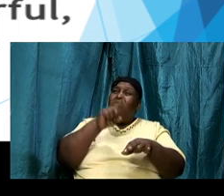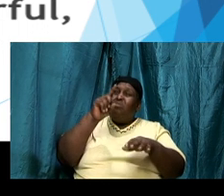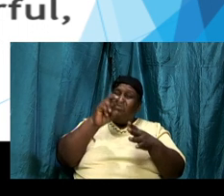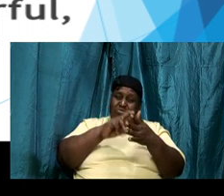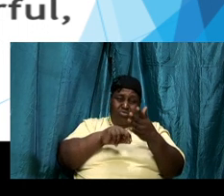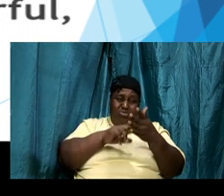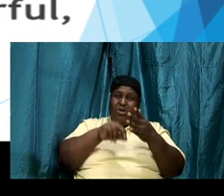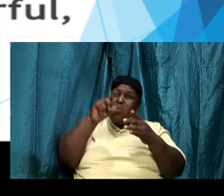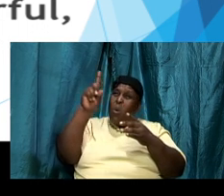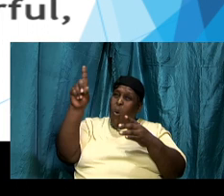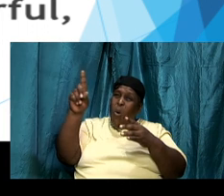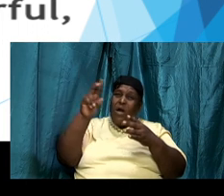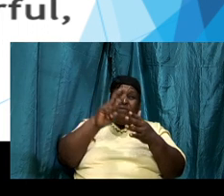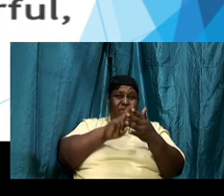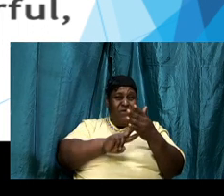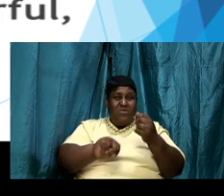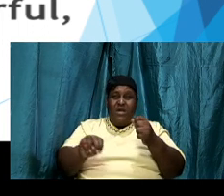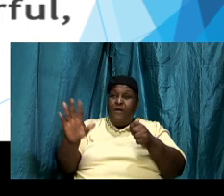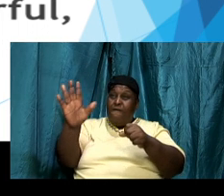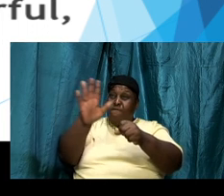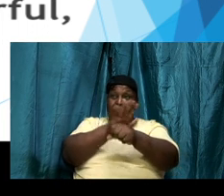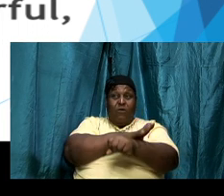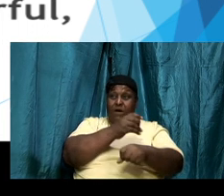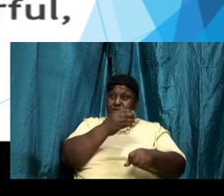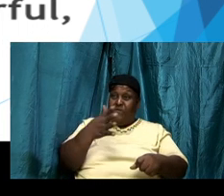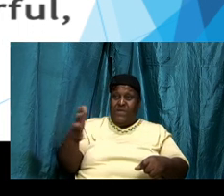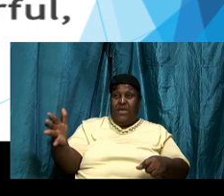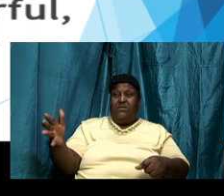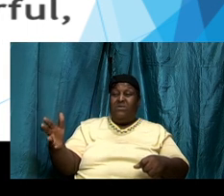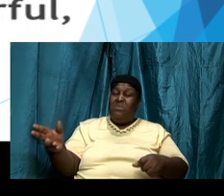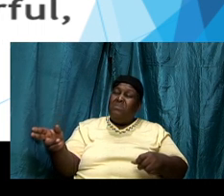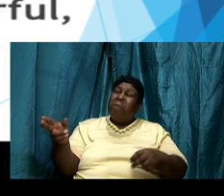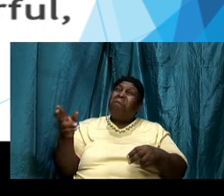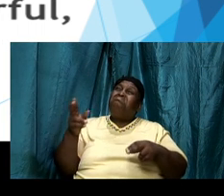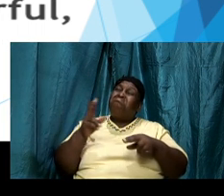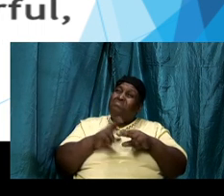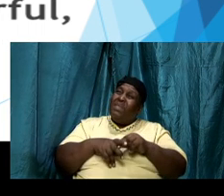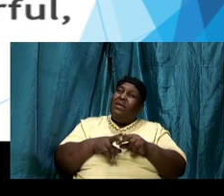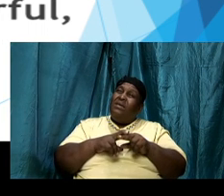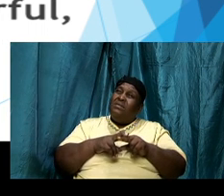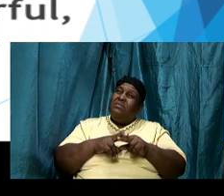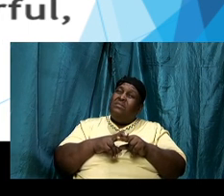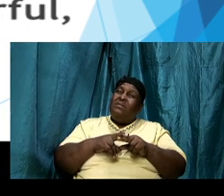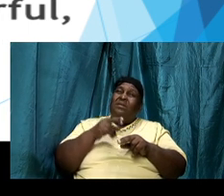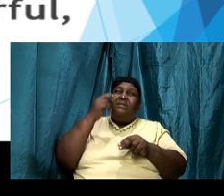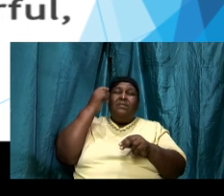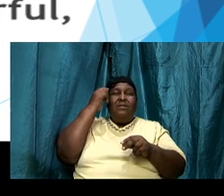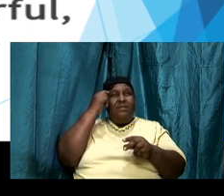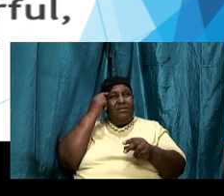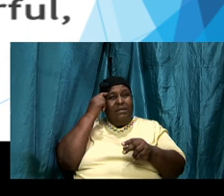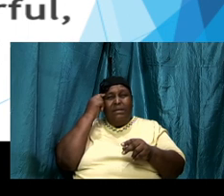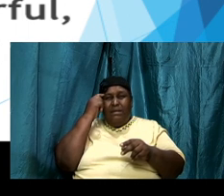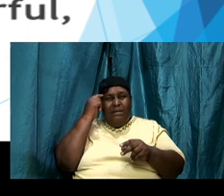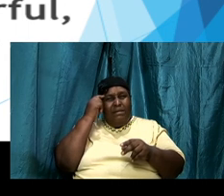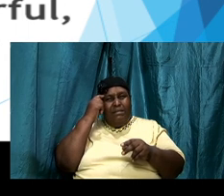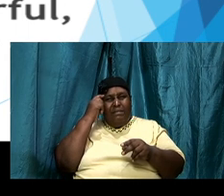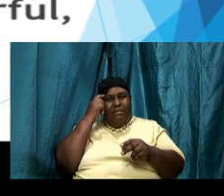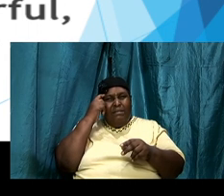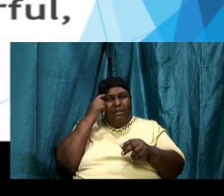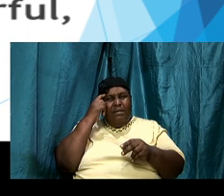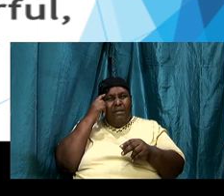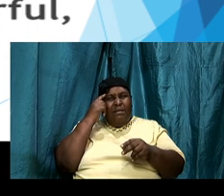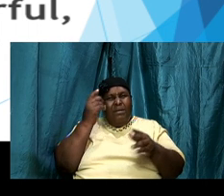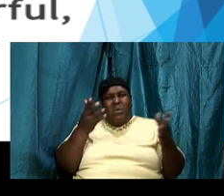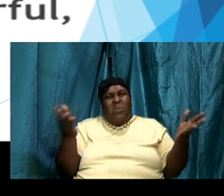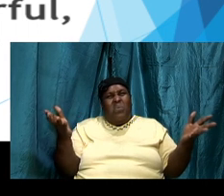loaded with things and we can sit back just to think about what God is saying in that verse it